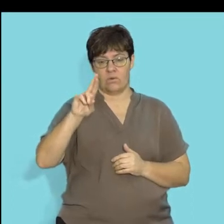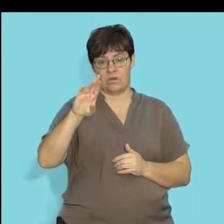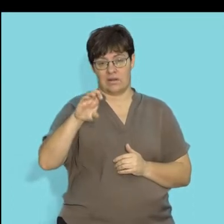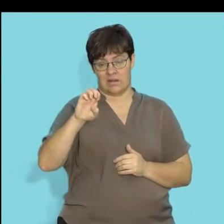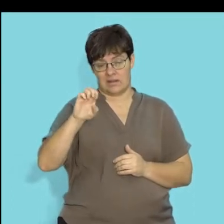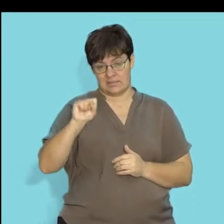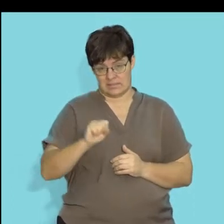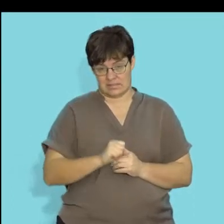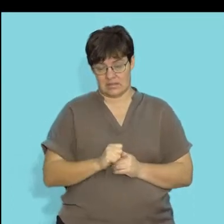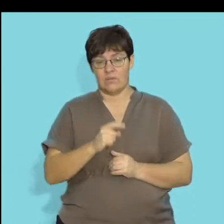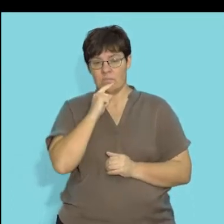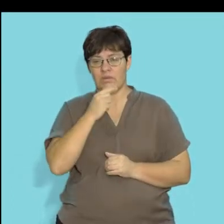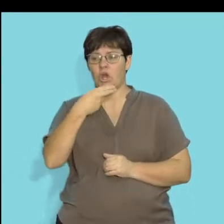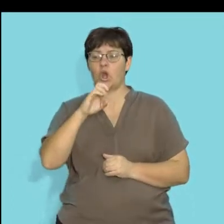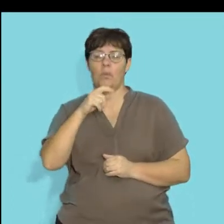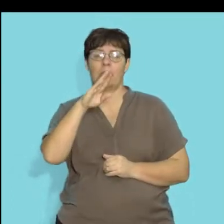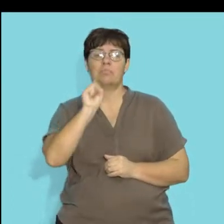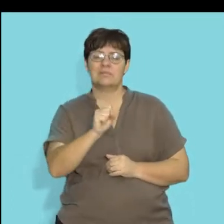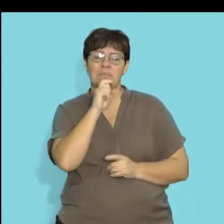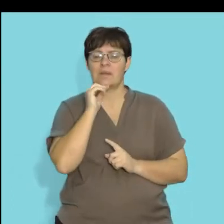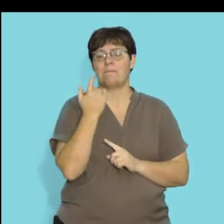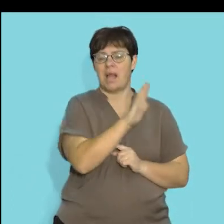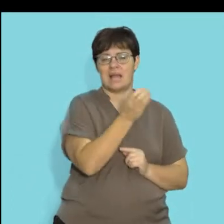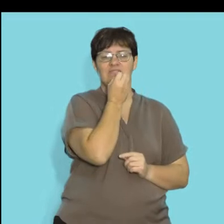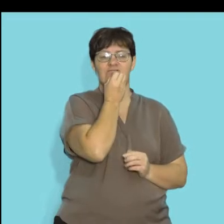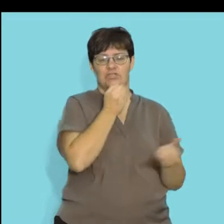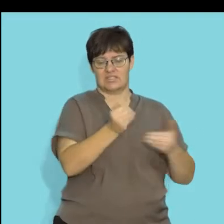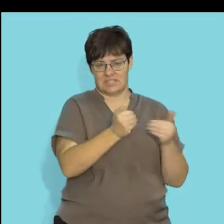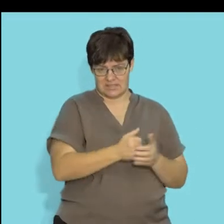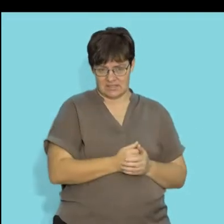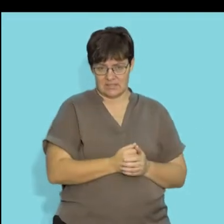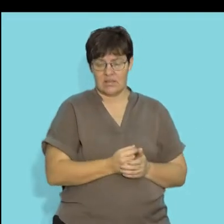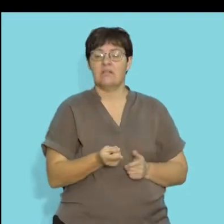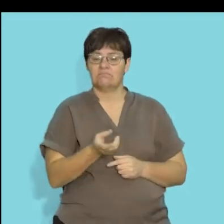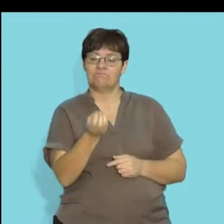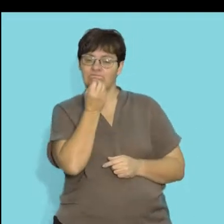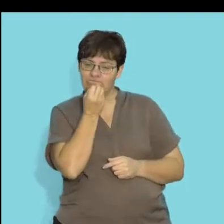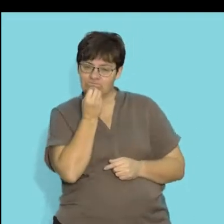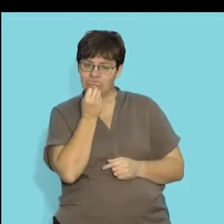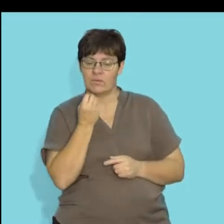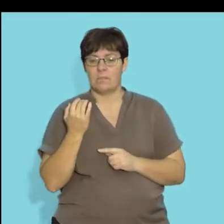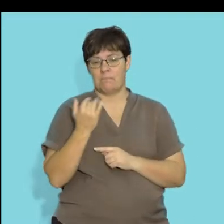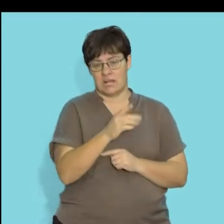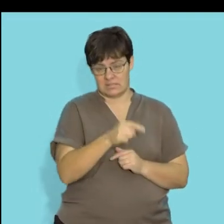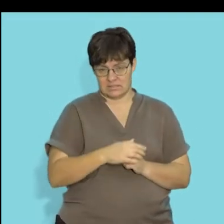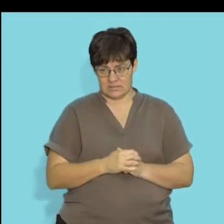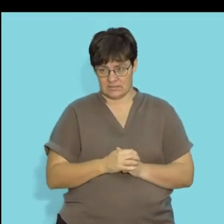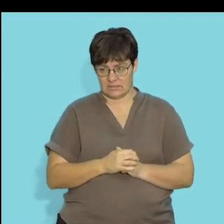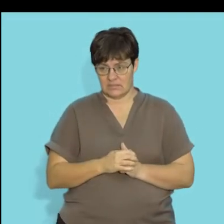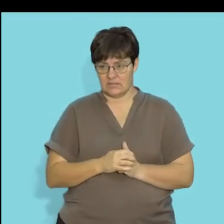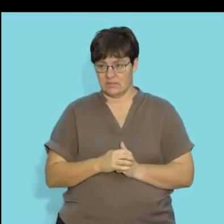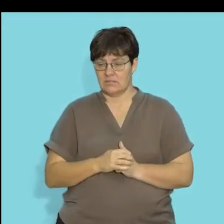essentially comes from the term herbs, which refers to plant diet. So, these are individuals that consume plant material.